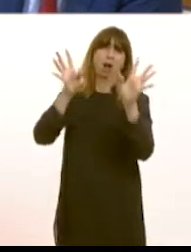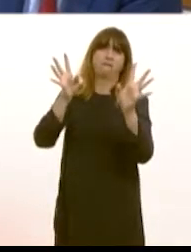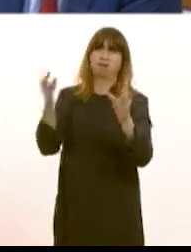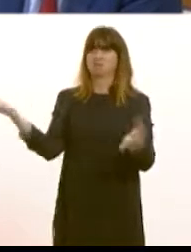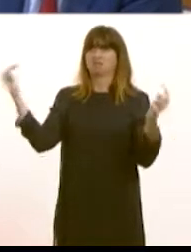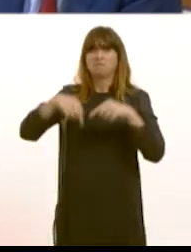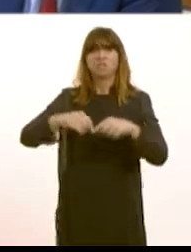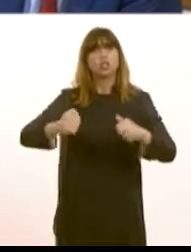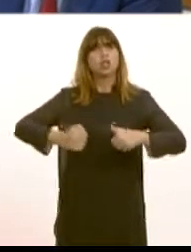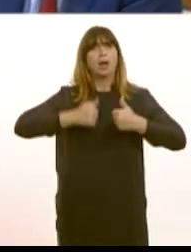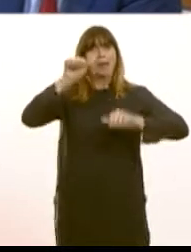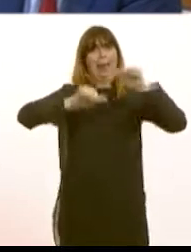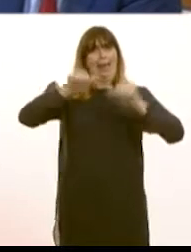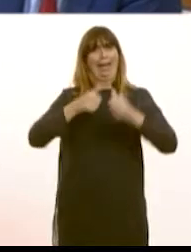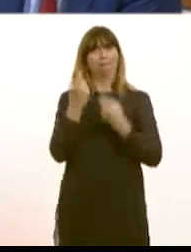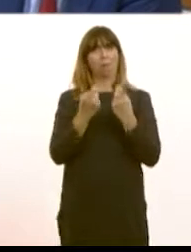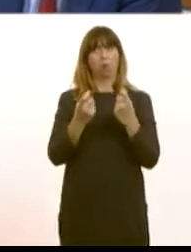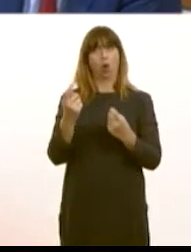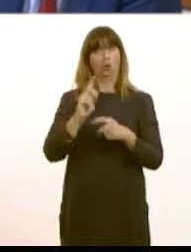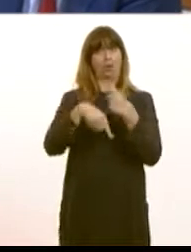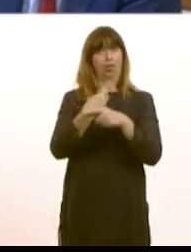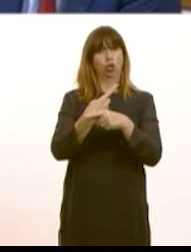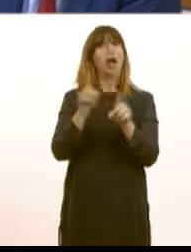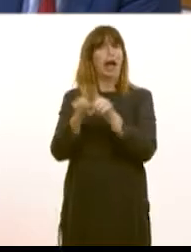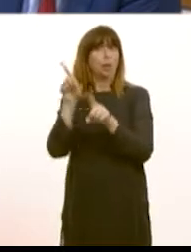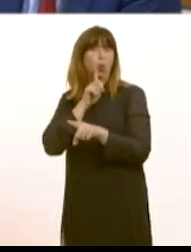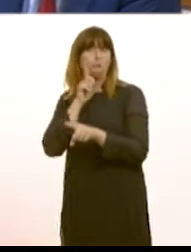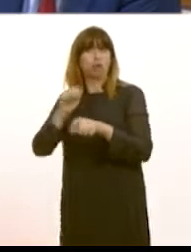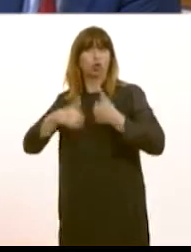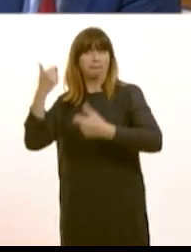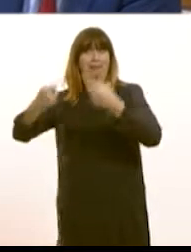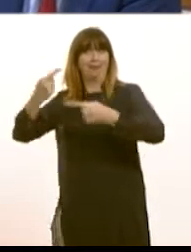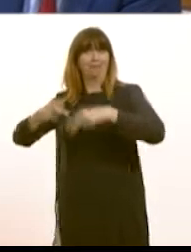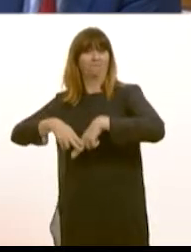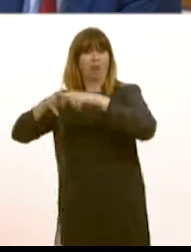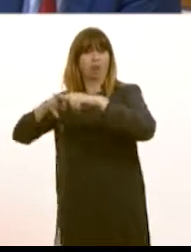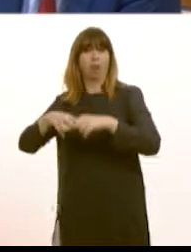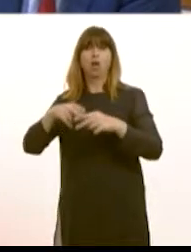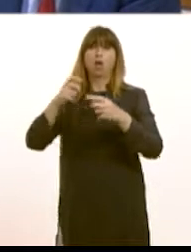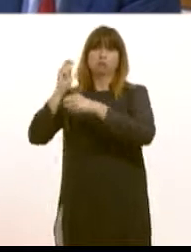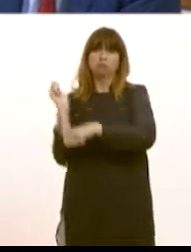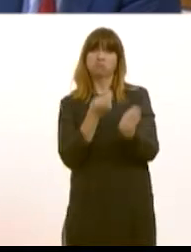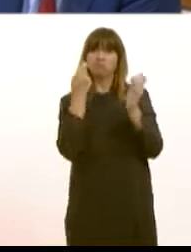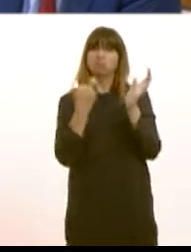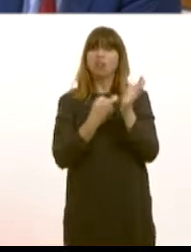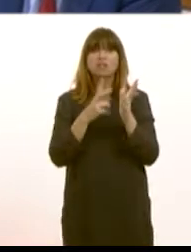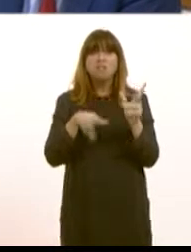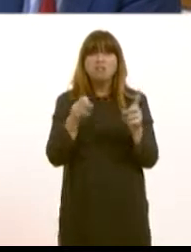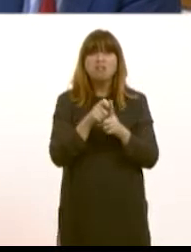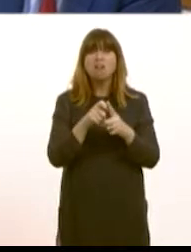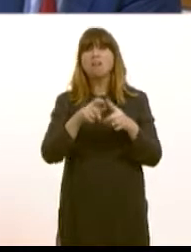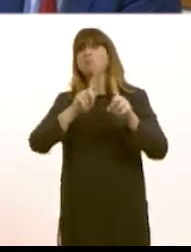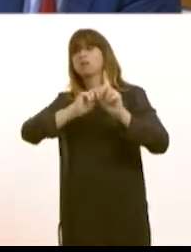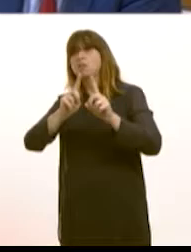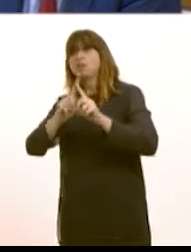to Wales. We have the Champions League final coming next year and the Women's Champions League final. we've had the Ryder Cup, we have the Speedway every year, we've had the Rugby League World Cup,